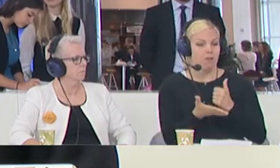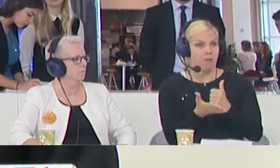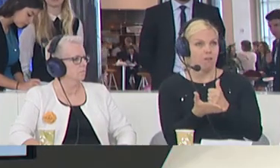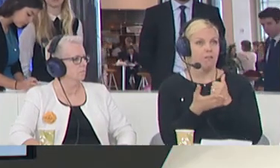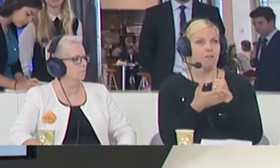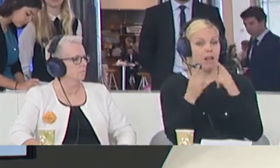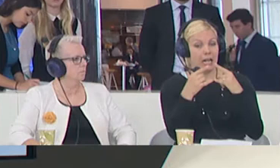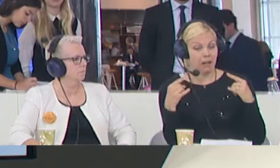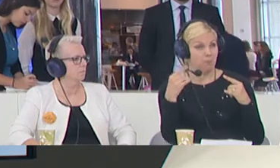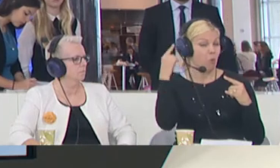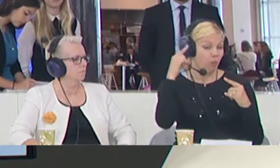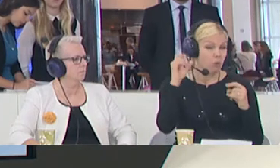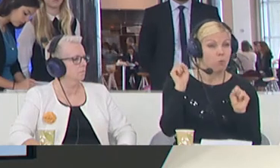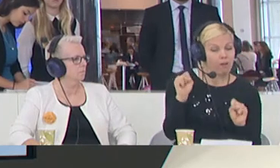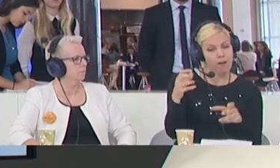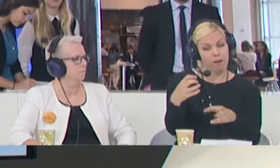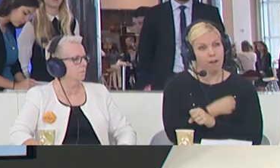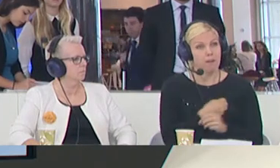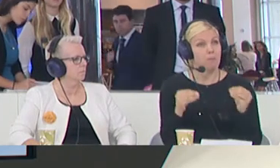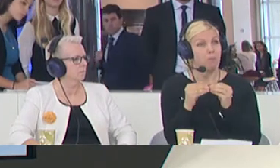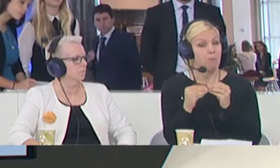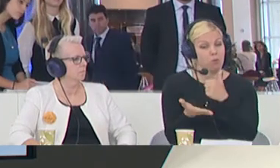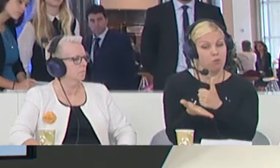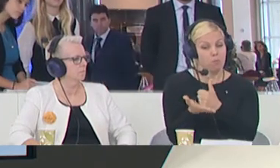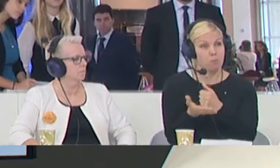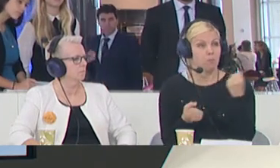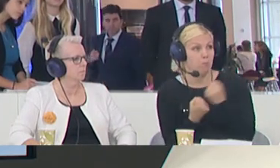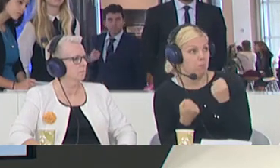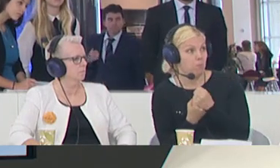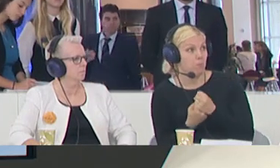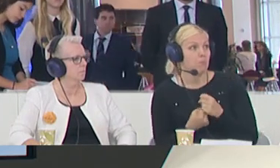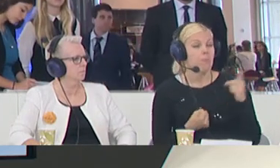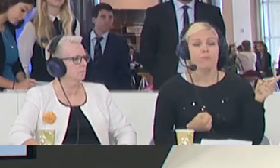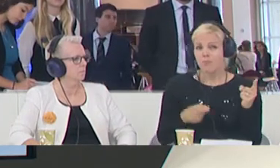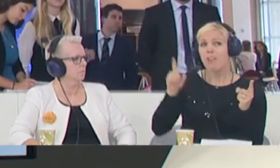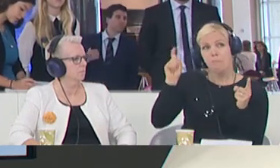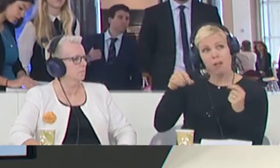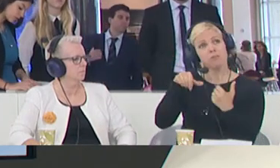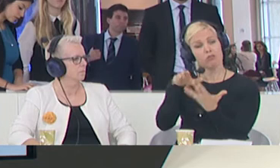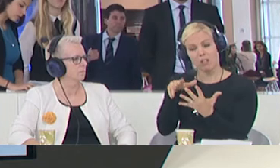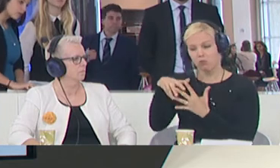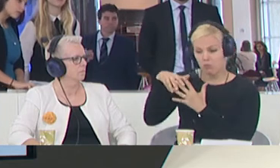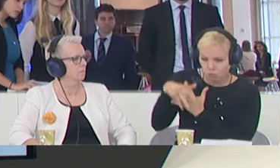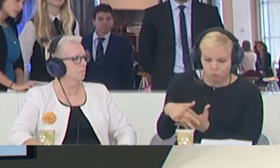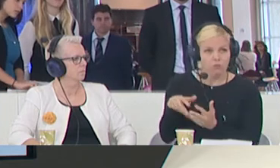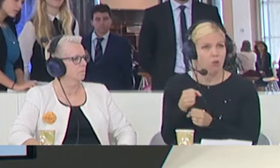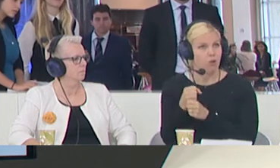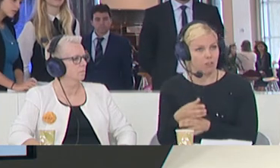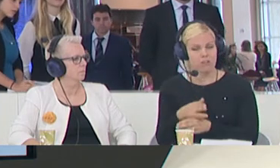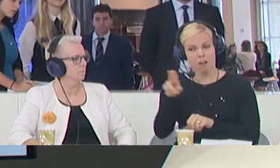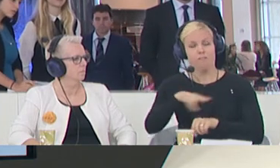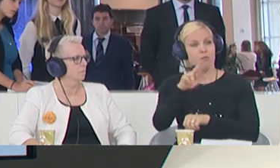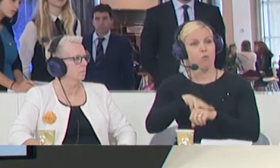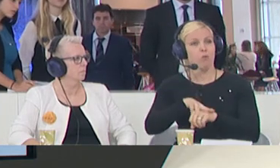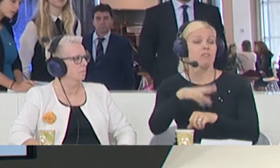Indeed, we need to look at the root causes. And there are cases that are more problematic and difficult to solve, like conflicts, like in Syria. mean, there is no